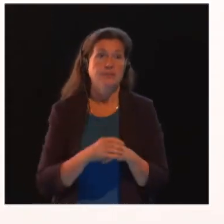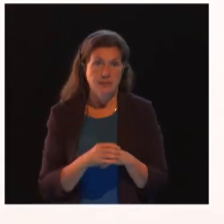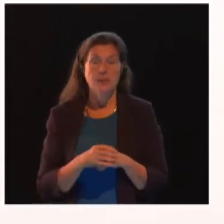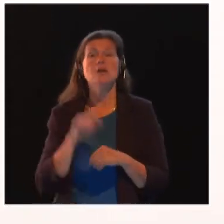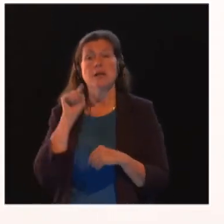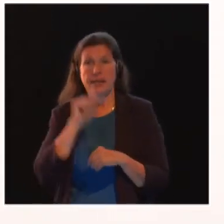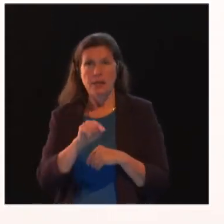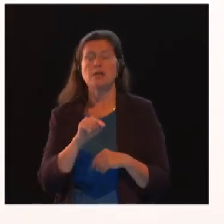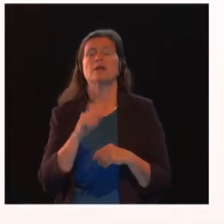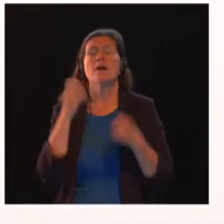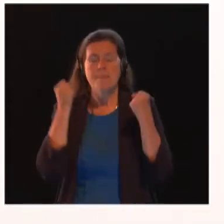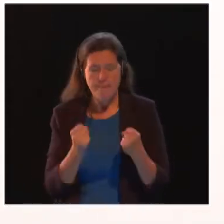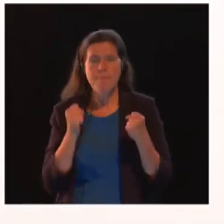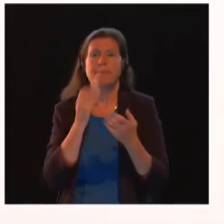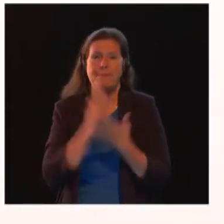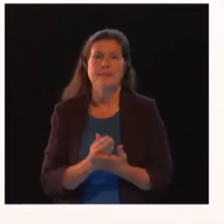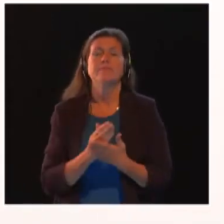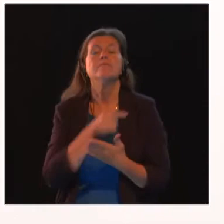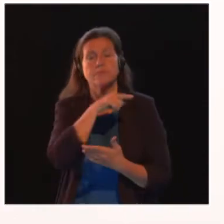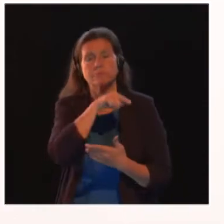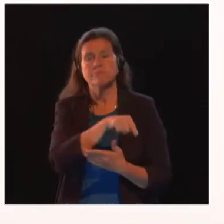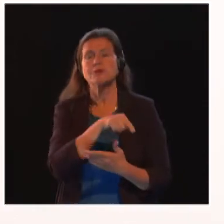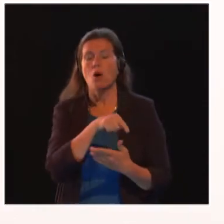it. Thank you so much for your support.